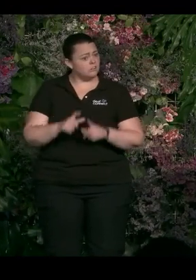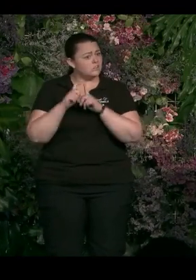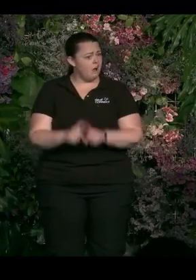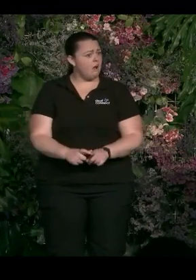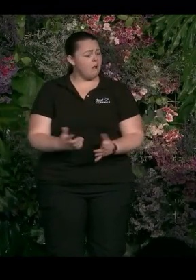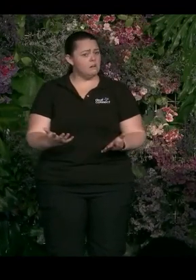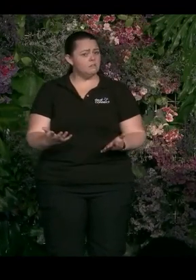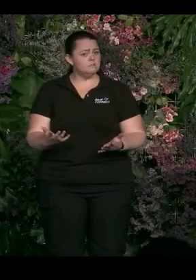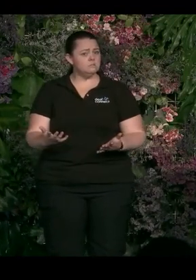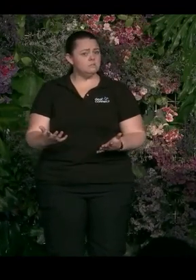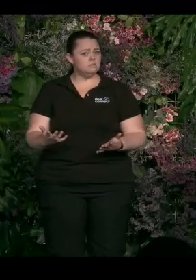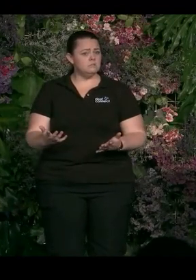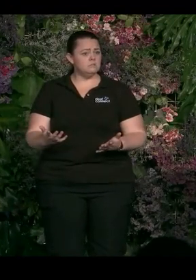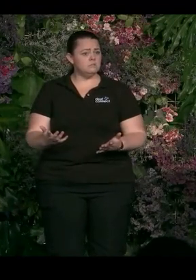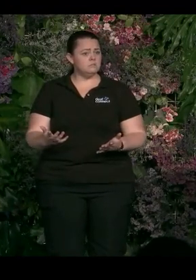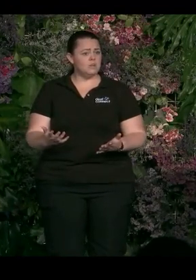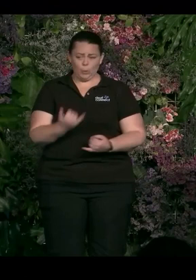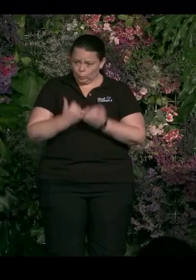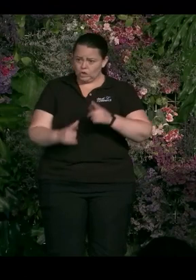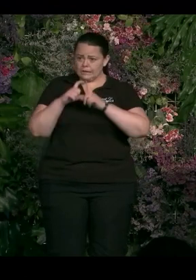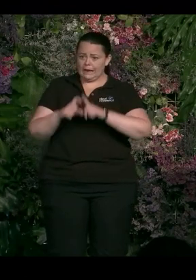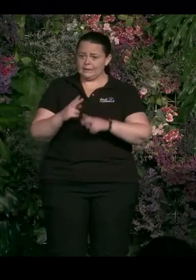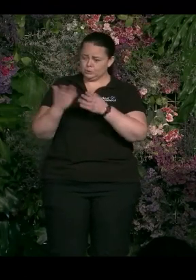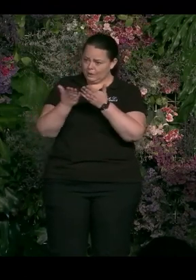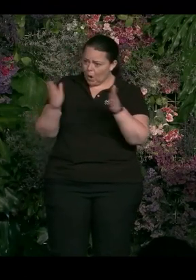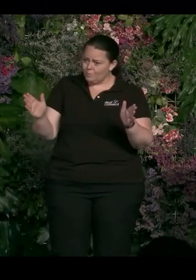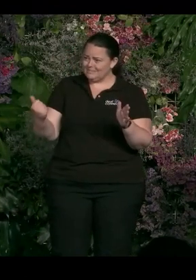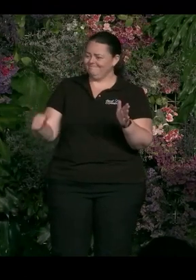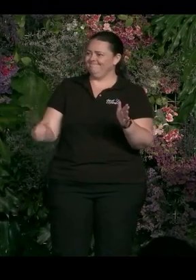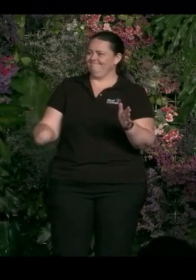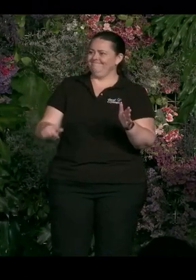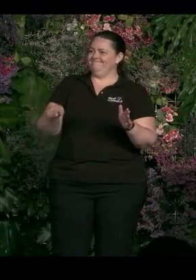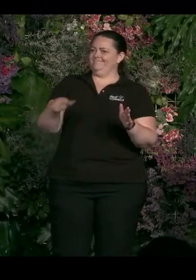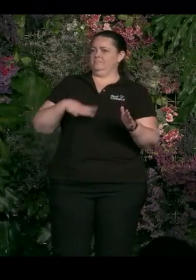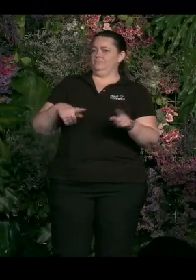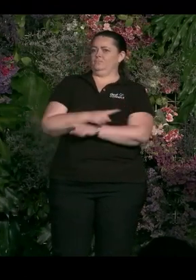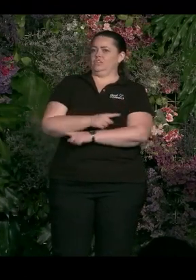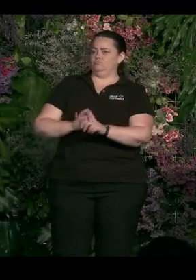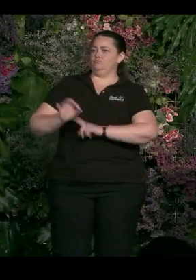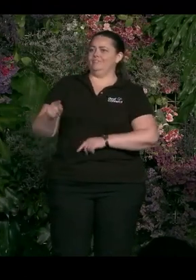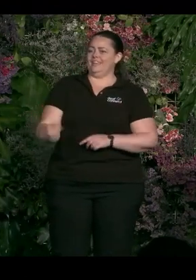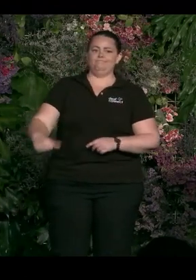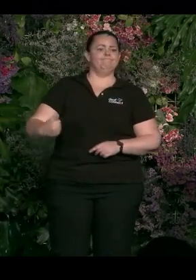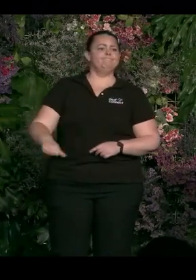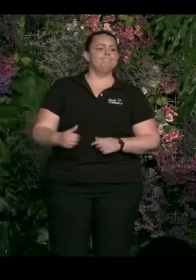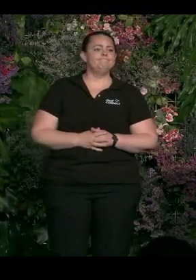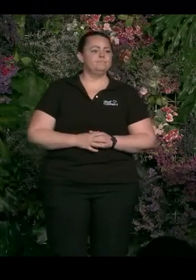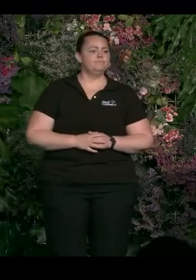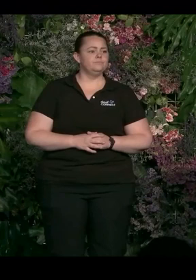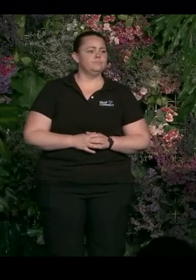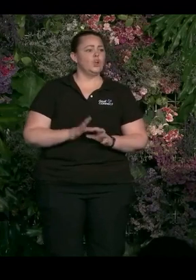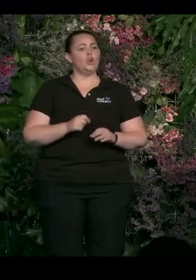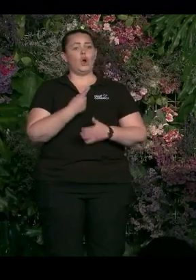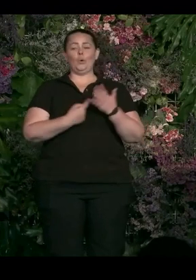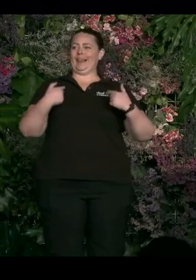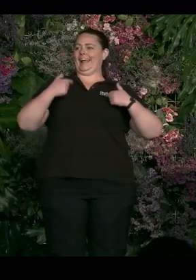be open to what are the fundamental changes rather than just telling the story of how